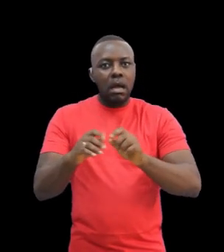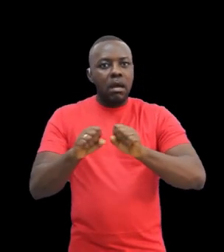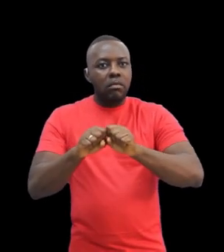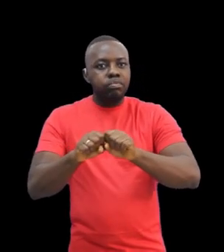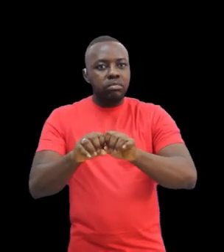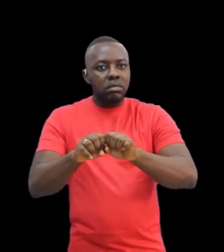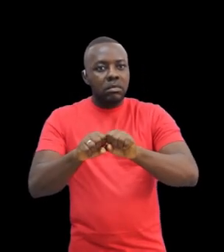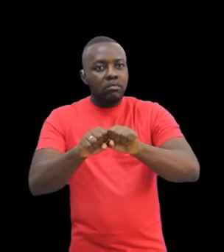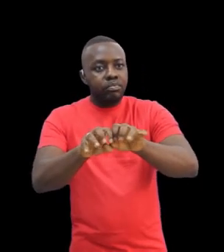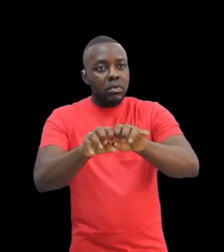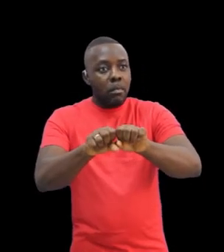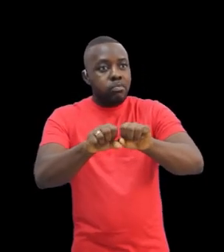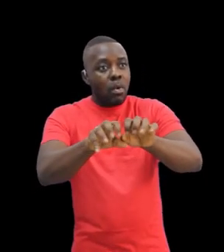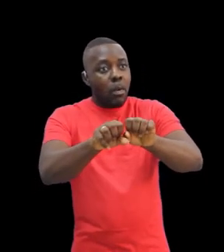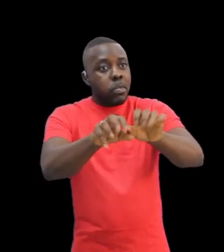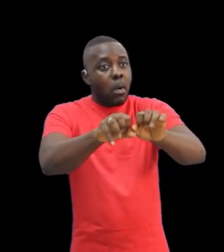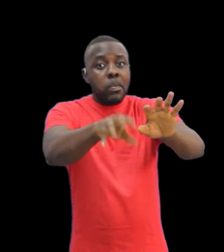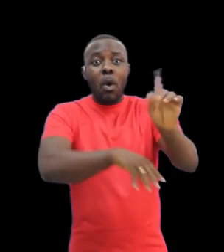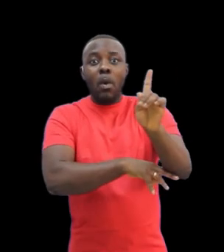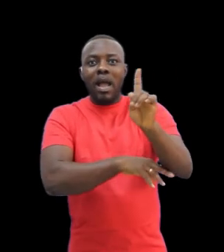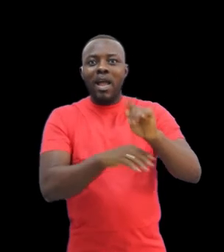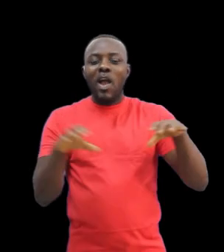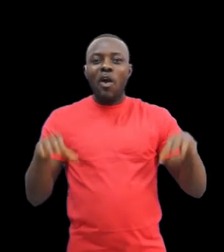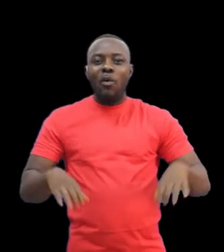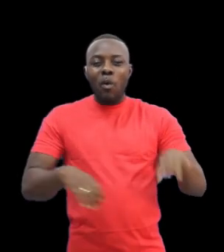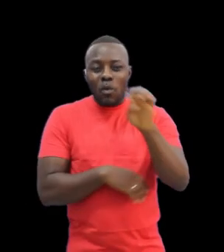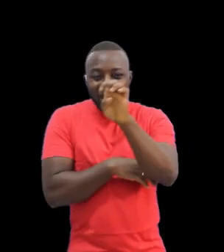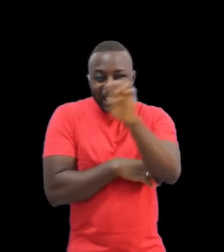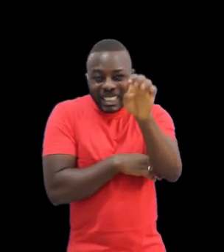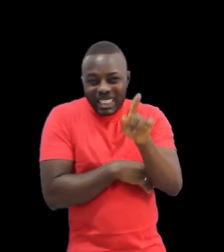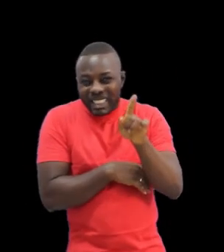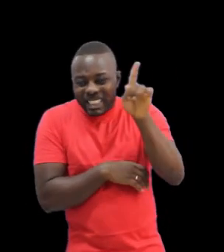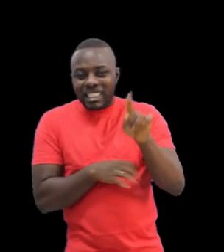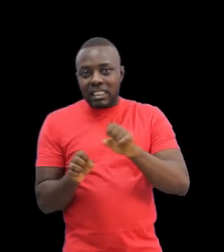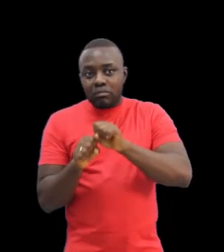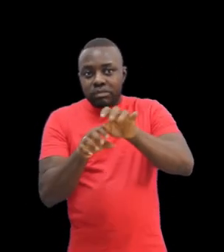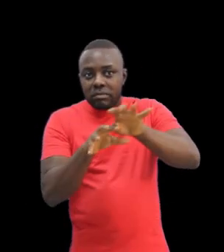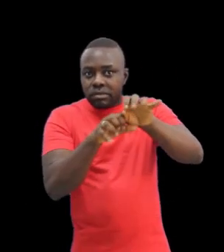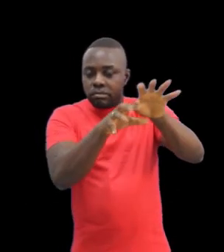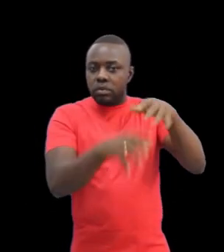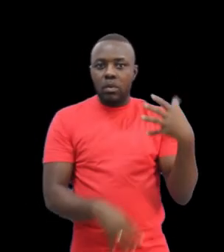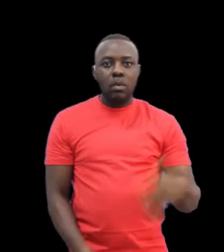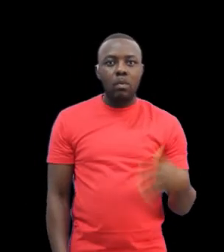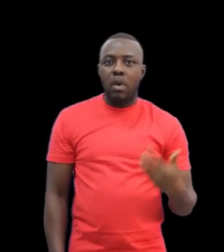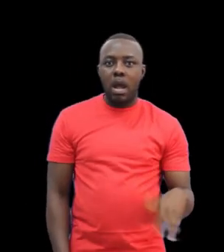network of Mission Schools all the way to the Eastern Democratic Republic of the Congo in Bukavu.